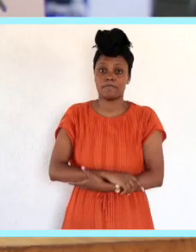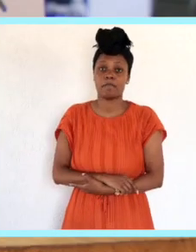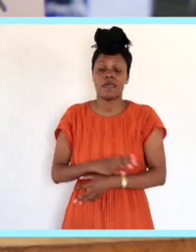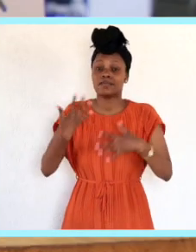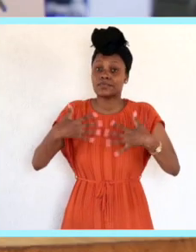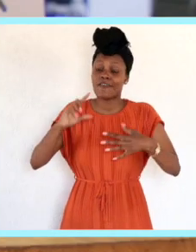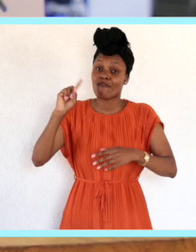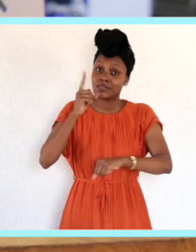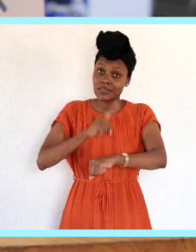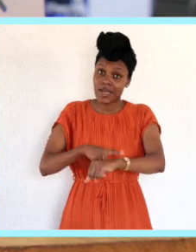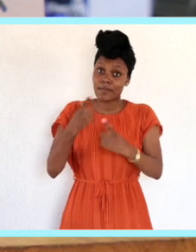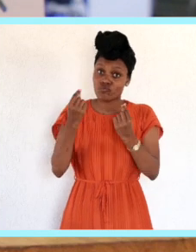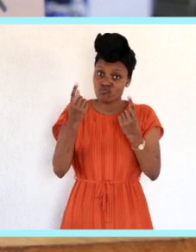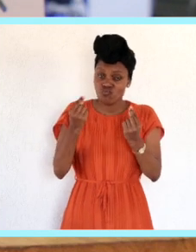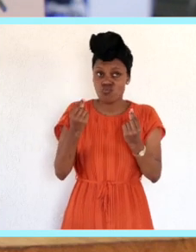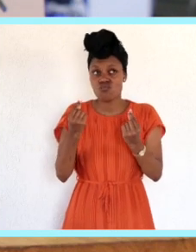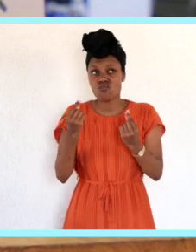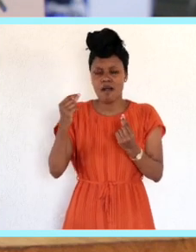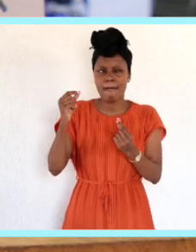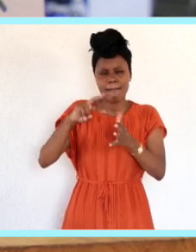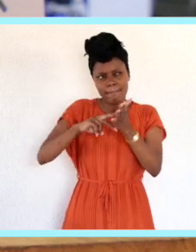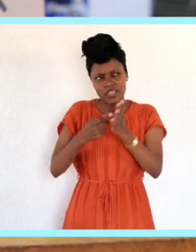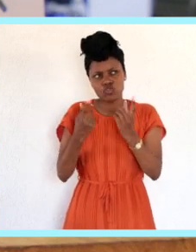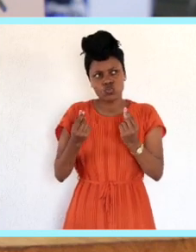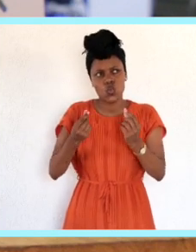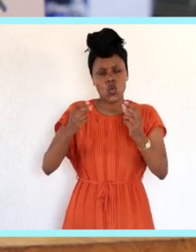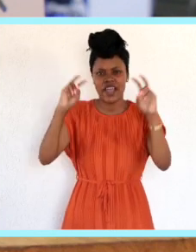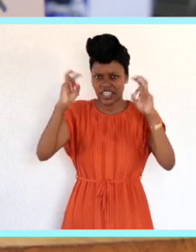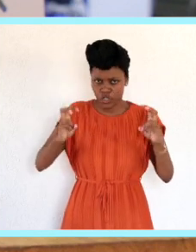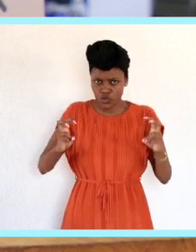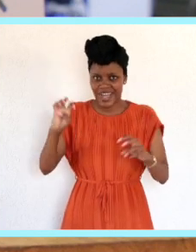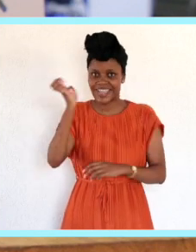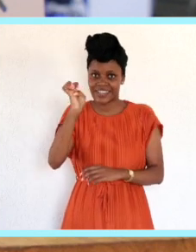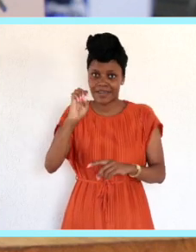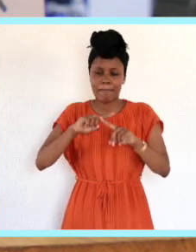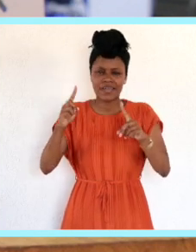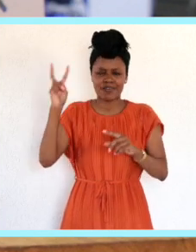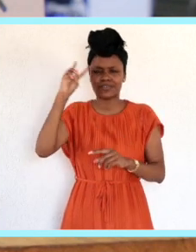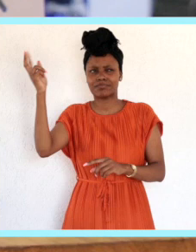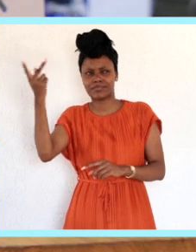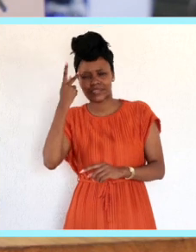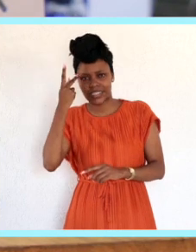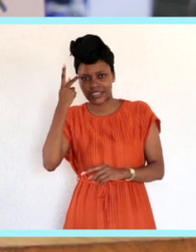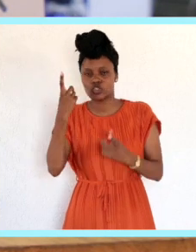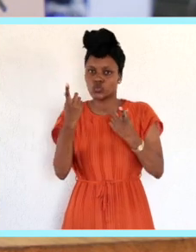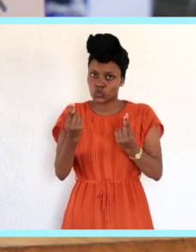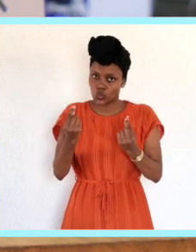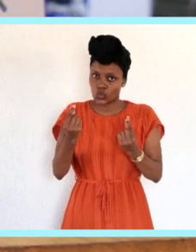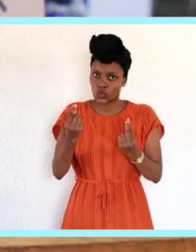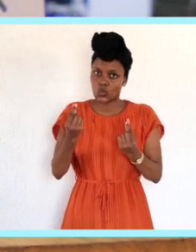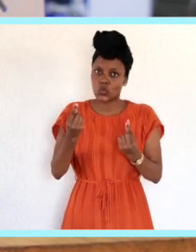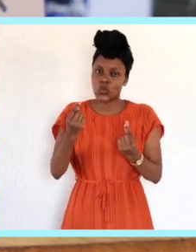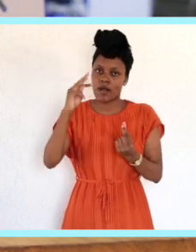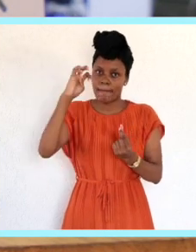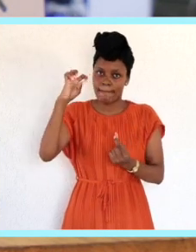Really the first time I came here I wanted to do electrical engineering. Then I decided I also saw Megatronics